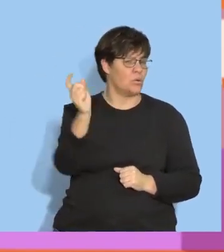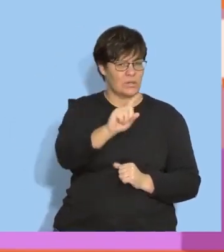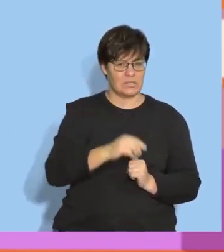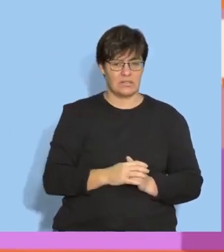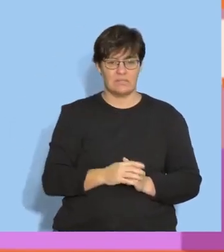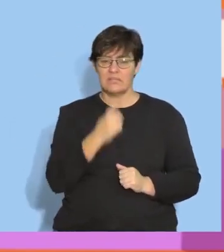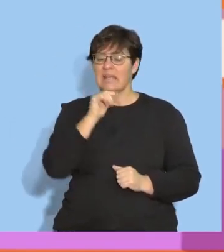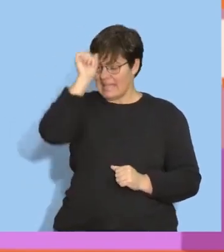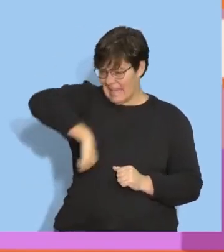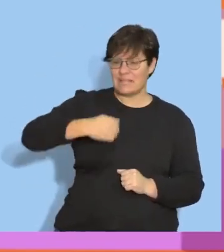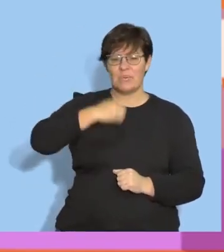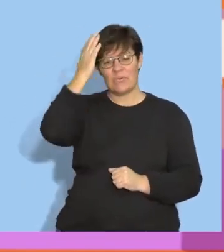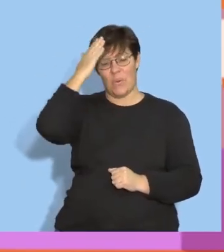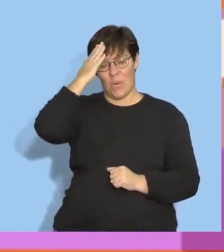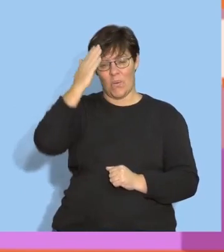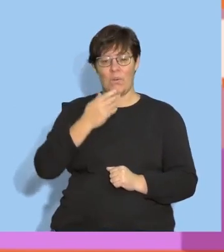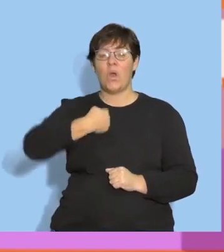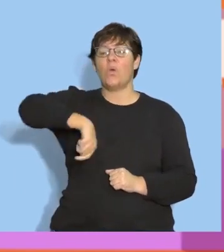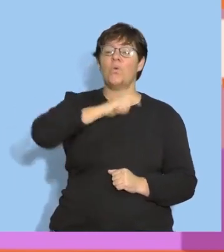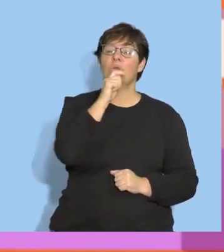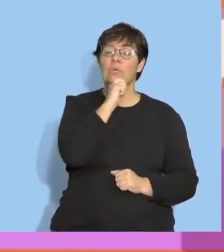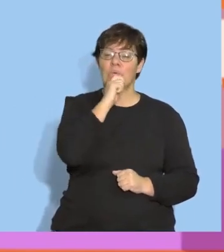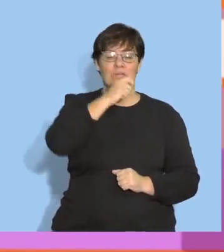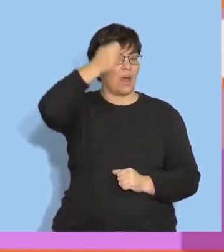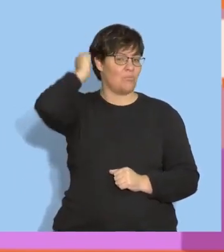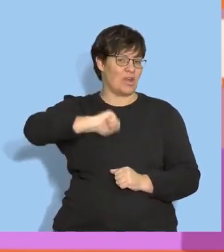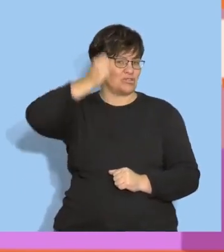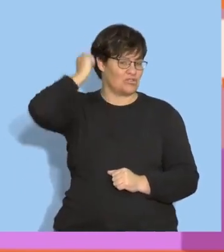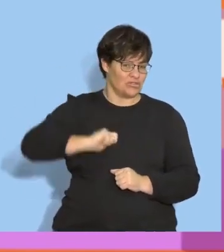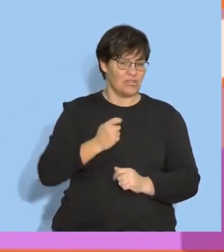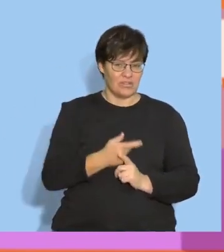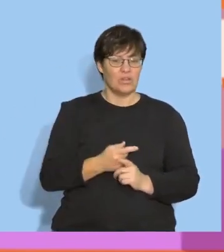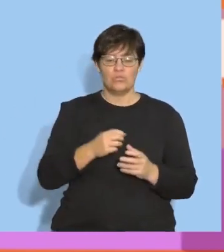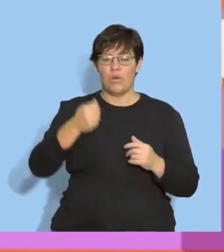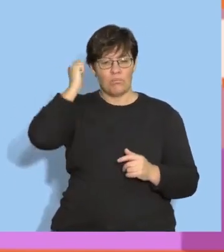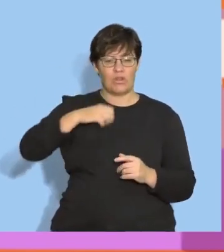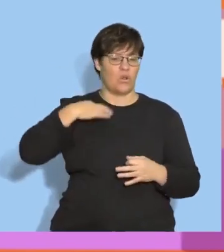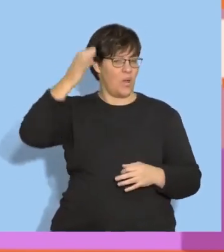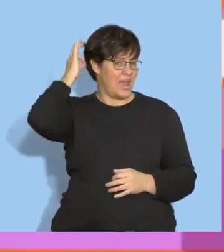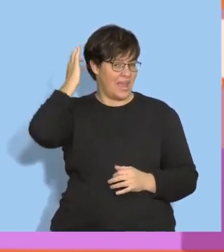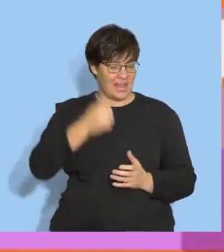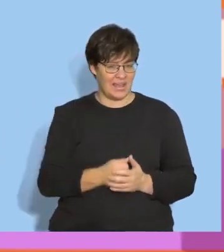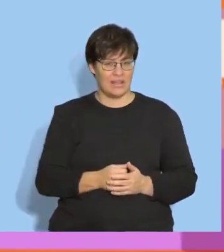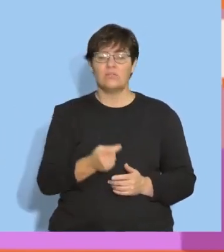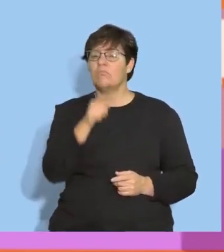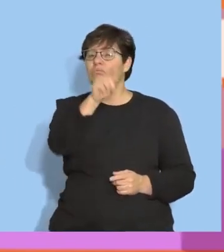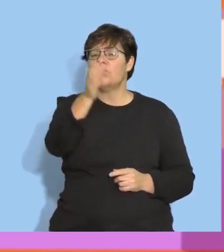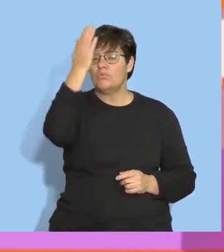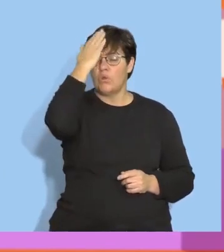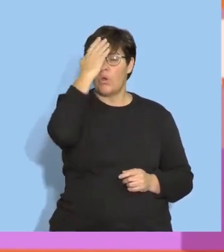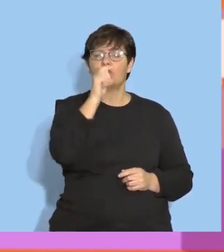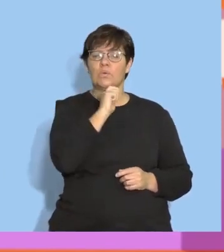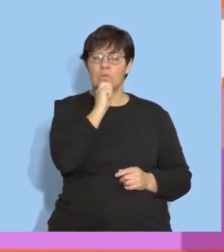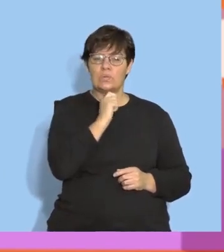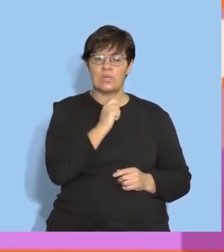answer, yes, I know. We use a brush to brush our hair. Now you answer, do you know what